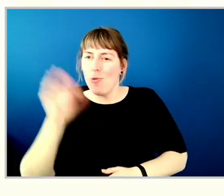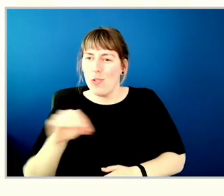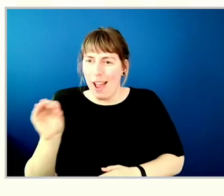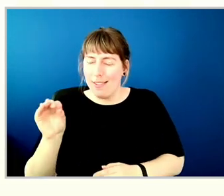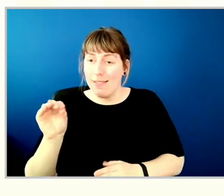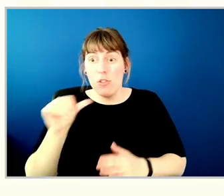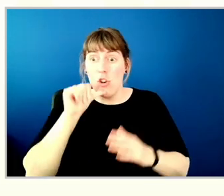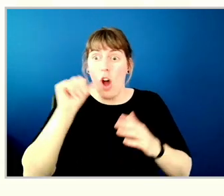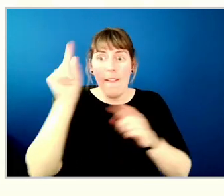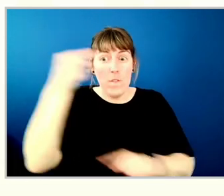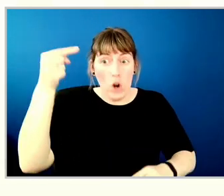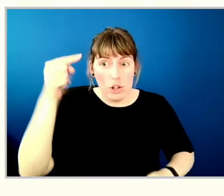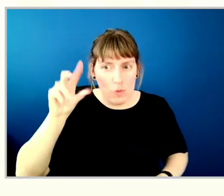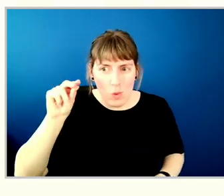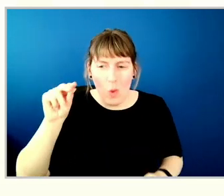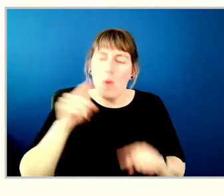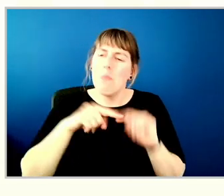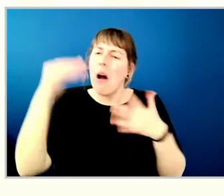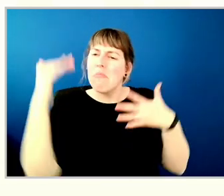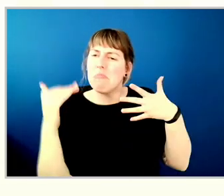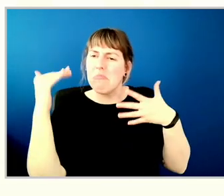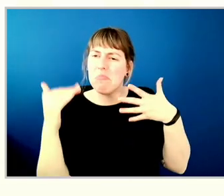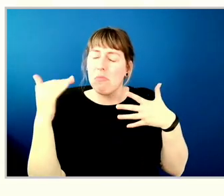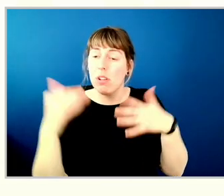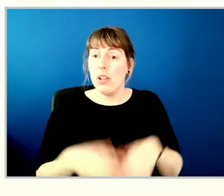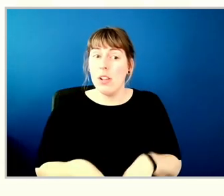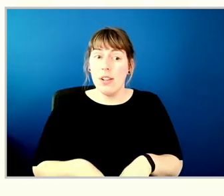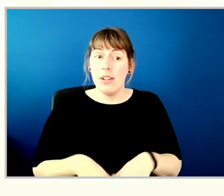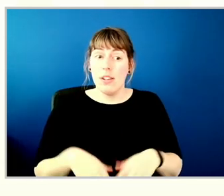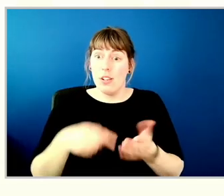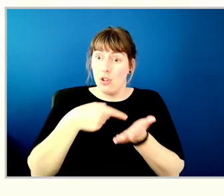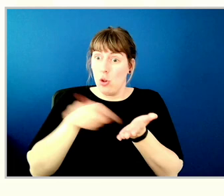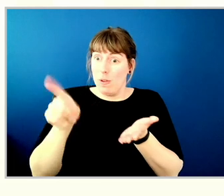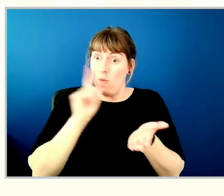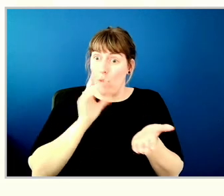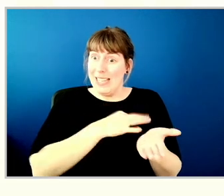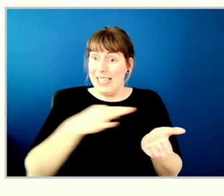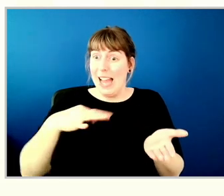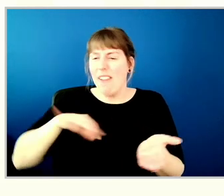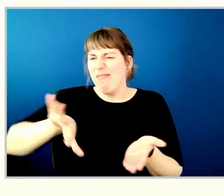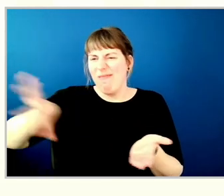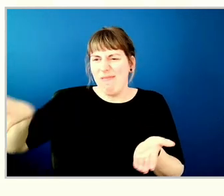top. But the compensation for staff was well outside our remit.